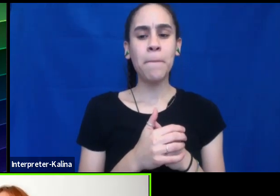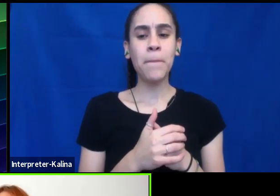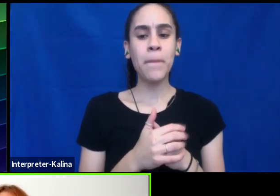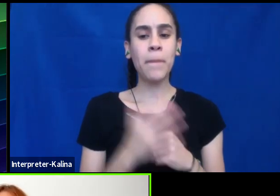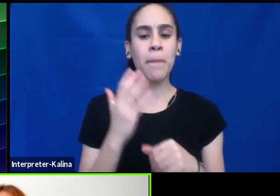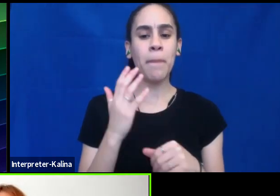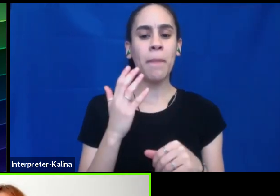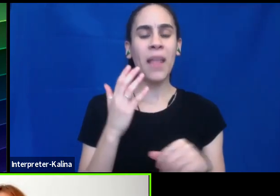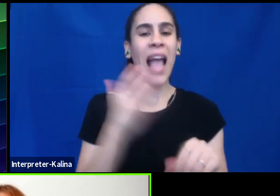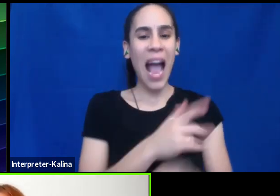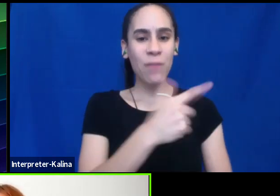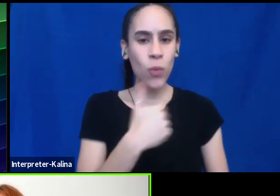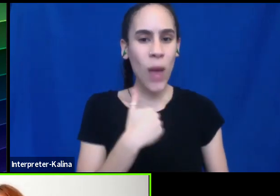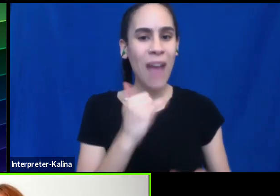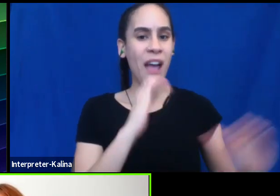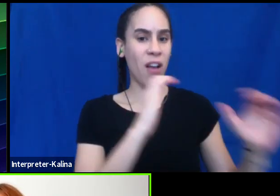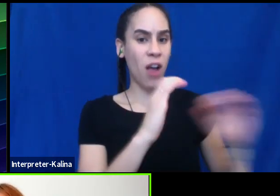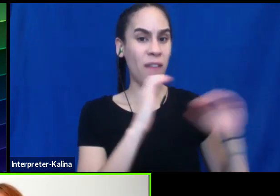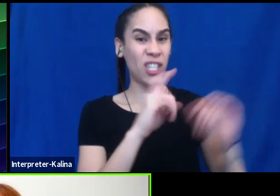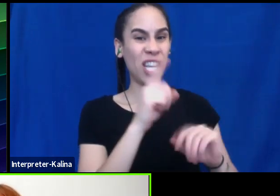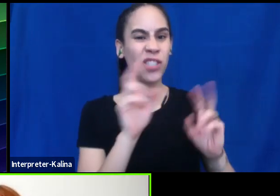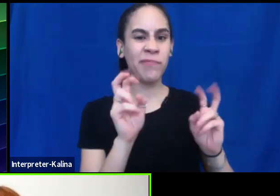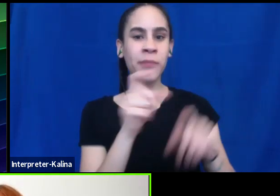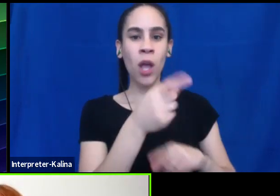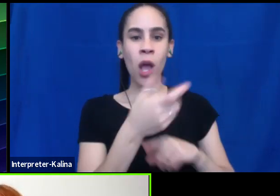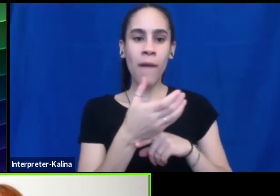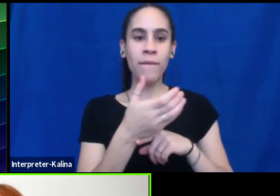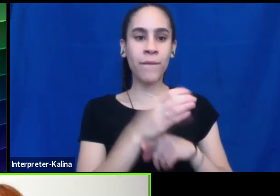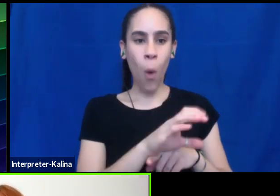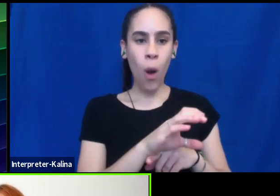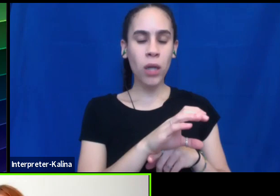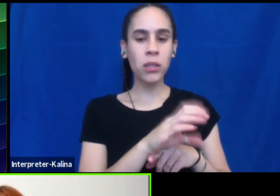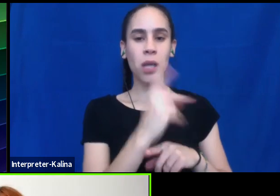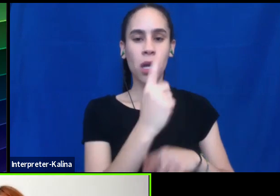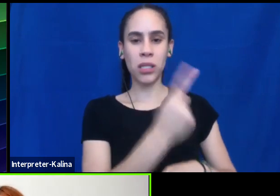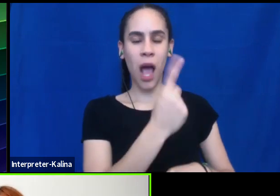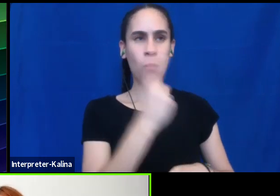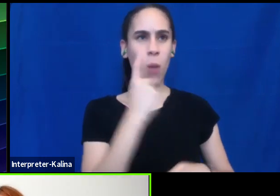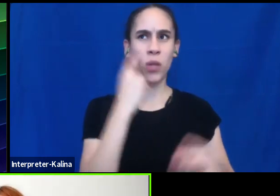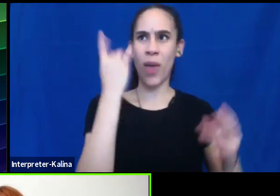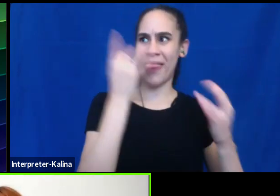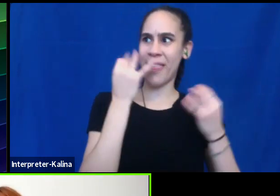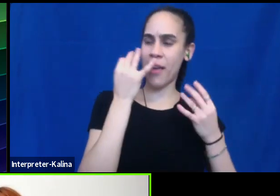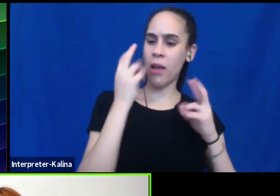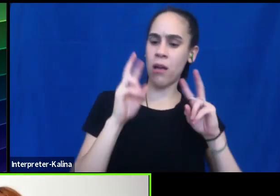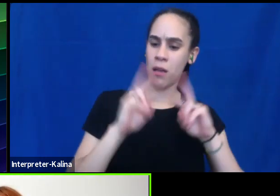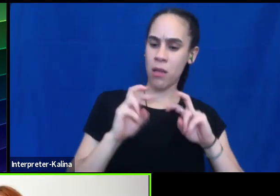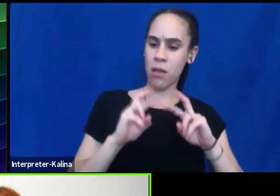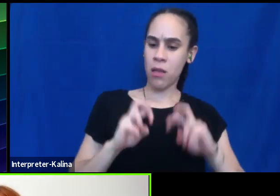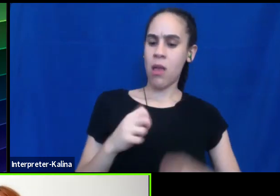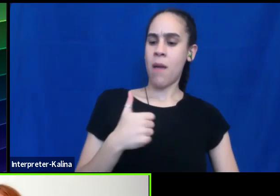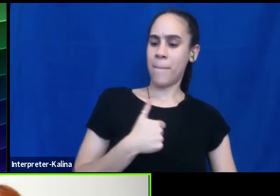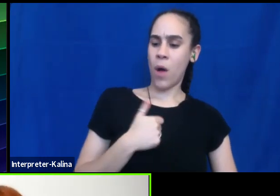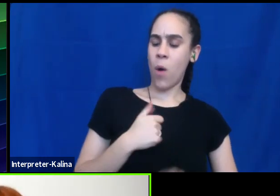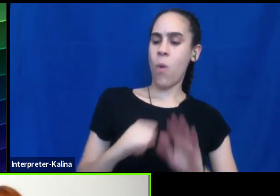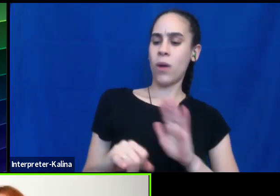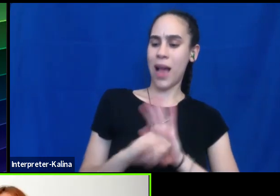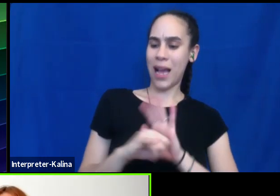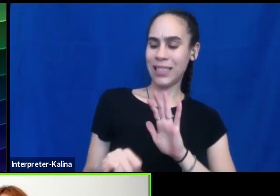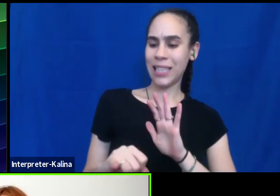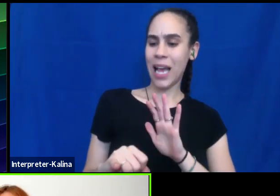you're forcing somebody to think about their own identity in relation to a term, like